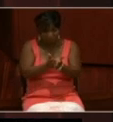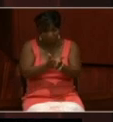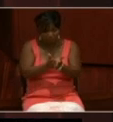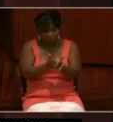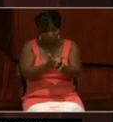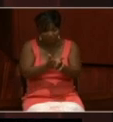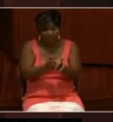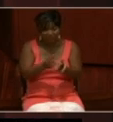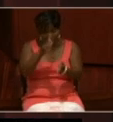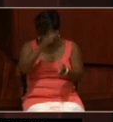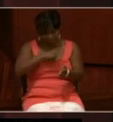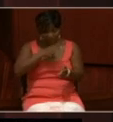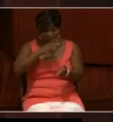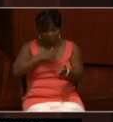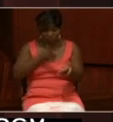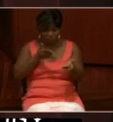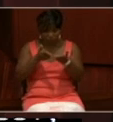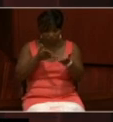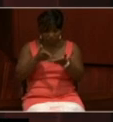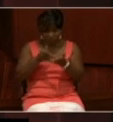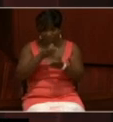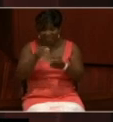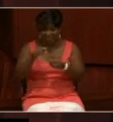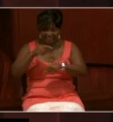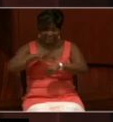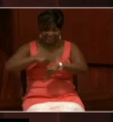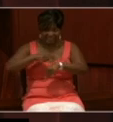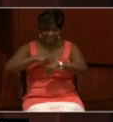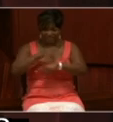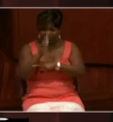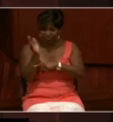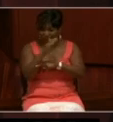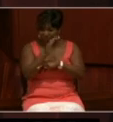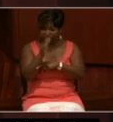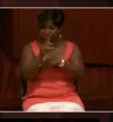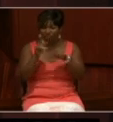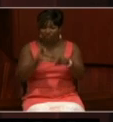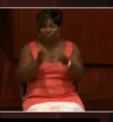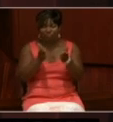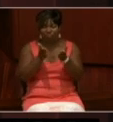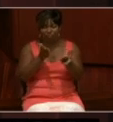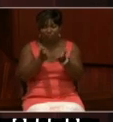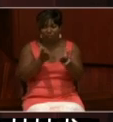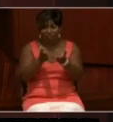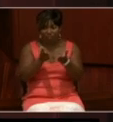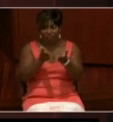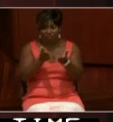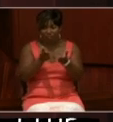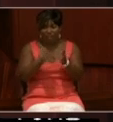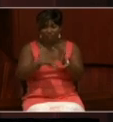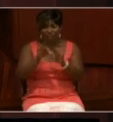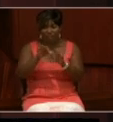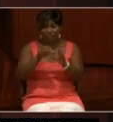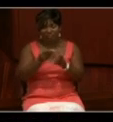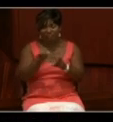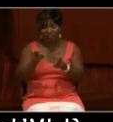served on. And also the time frame in which he and she served on the ship. And this can be found in several ways.